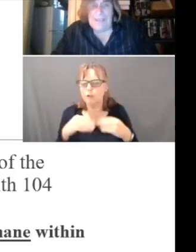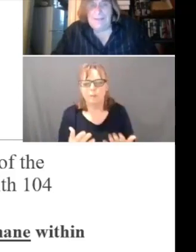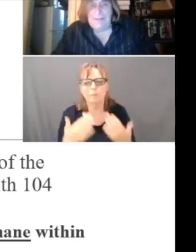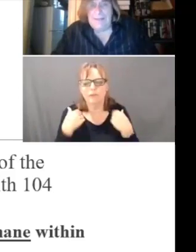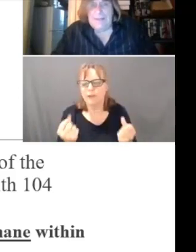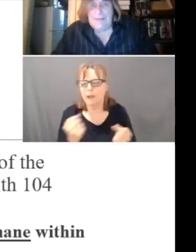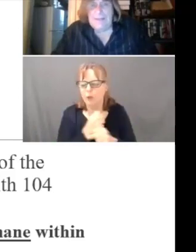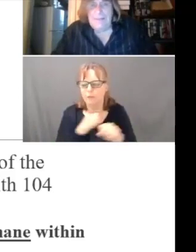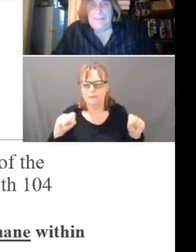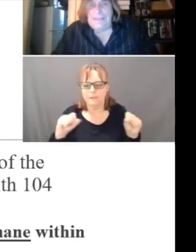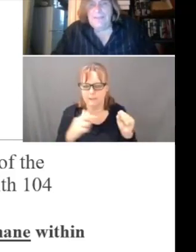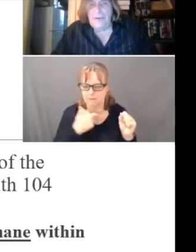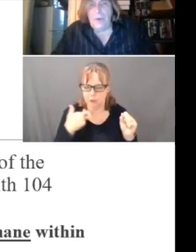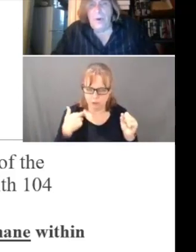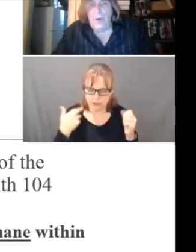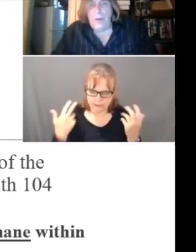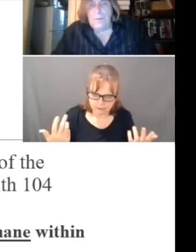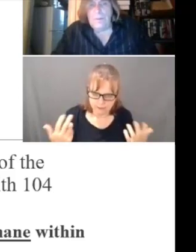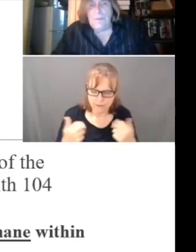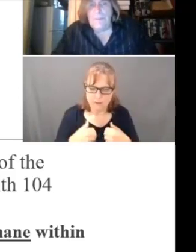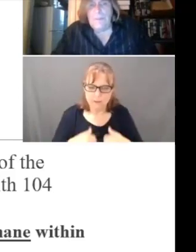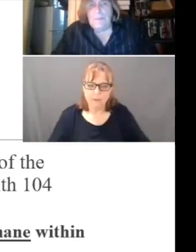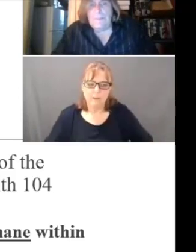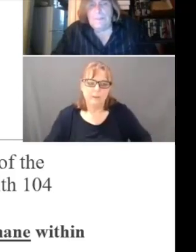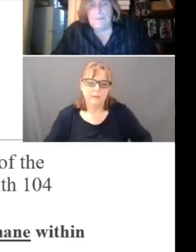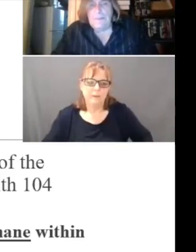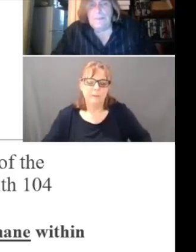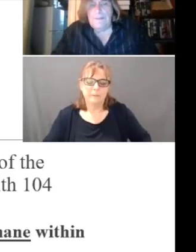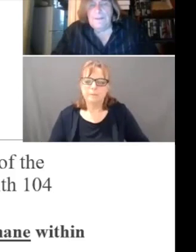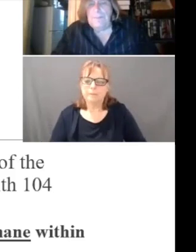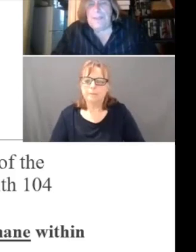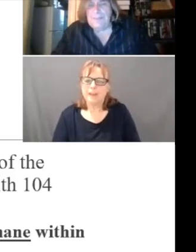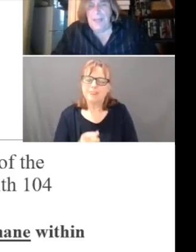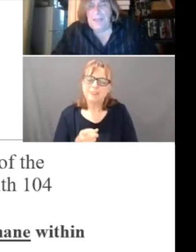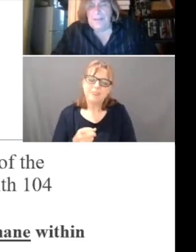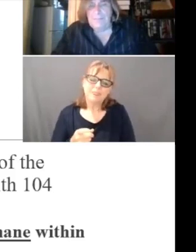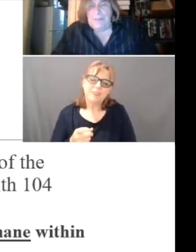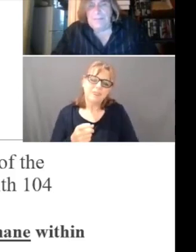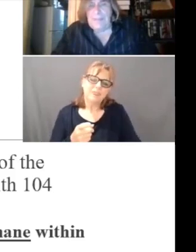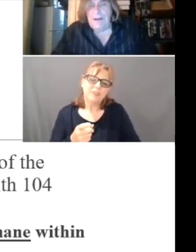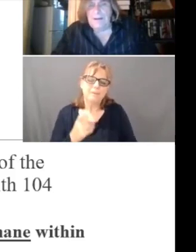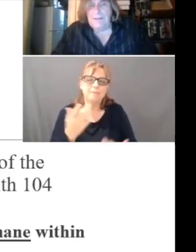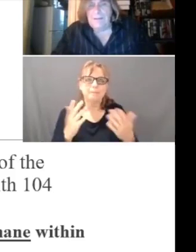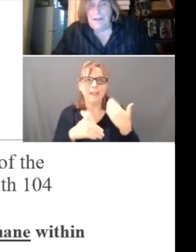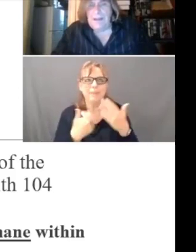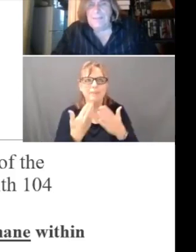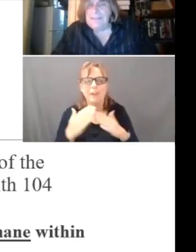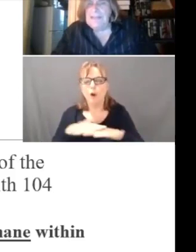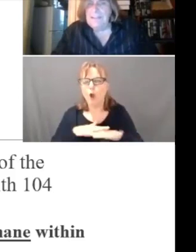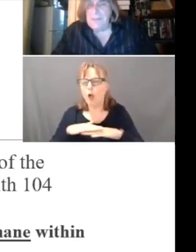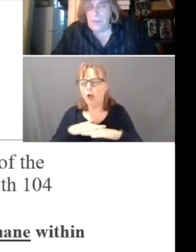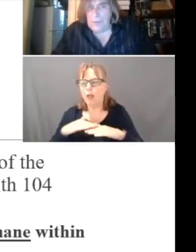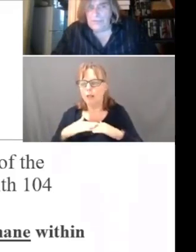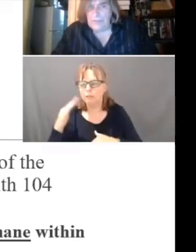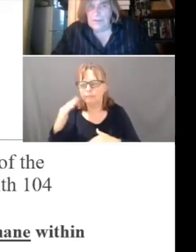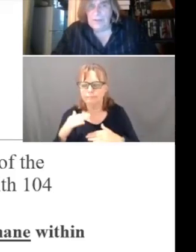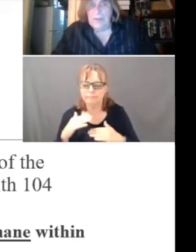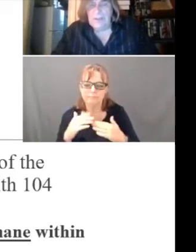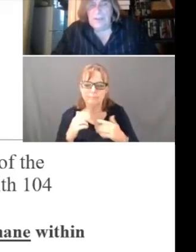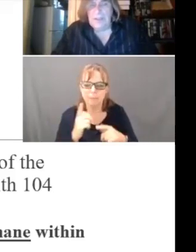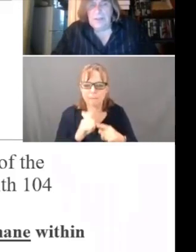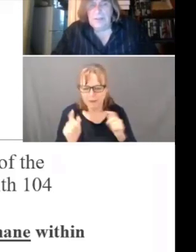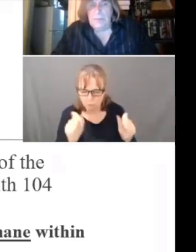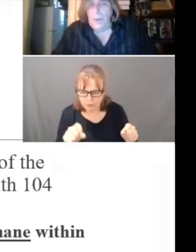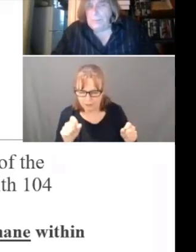Again, these are all, their baseline, but they are, I think they need to be questioned.